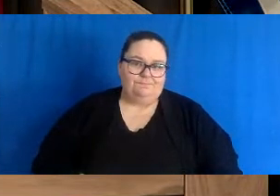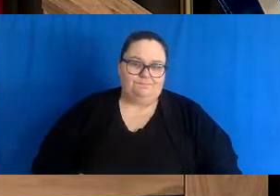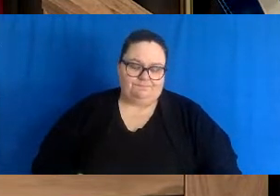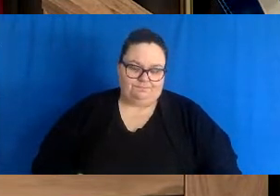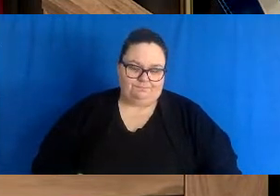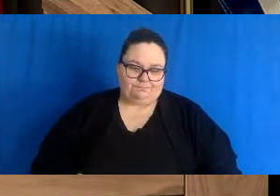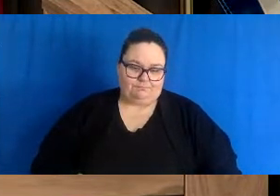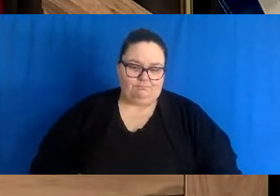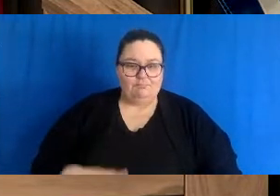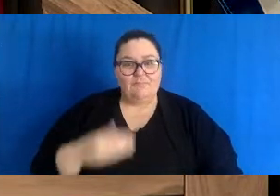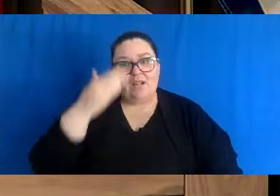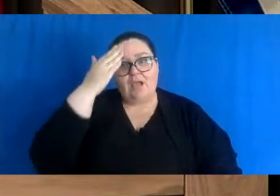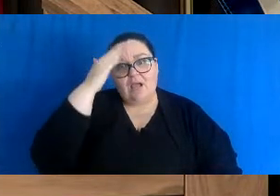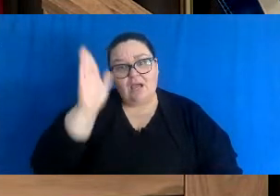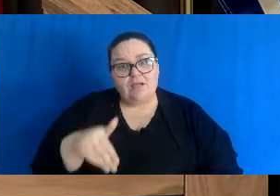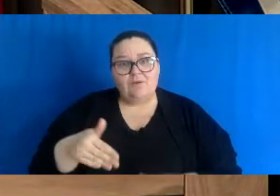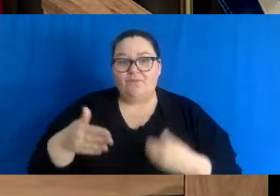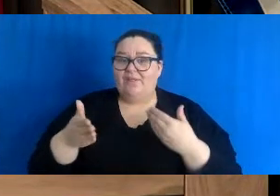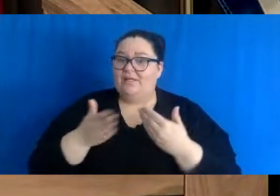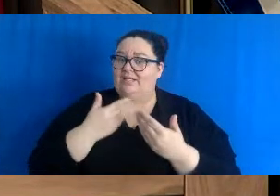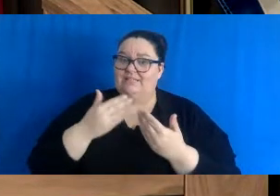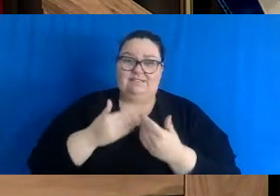I know it has not been easy.